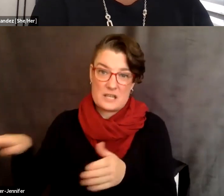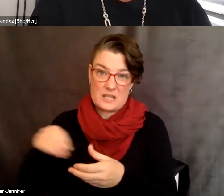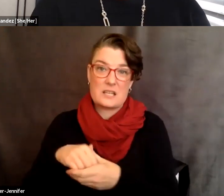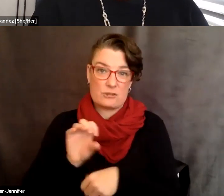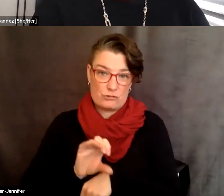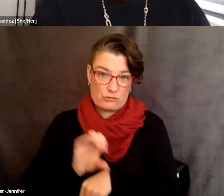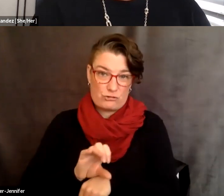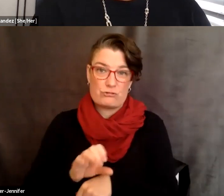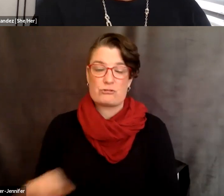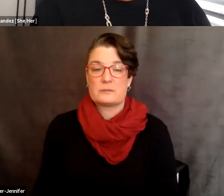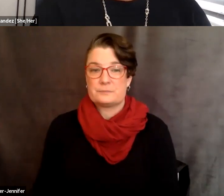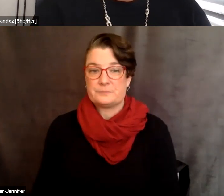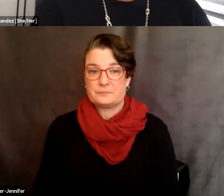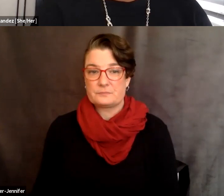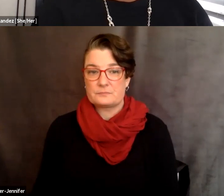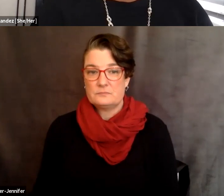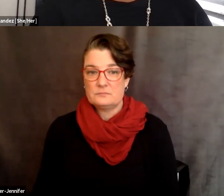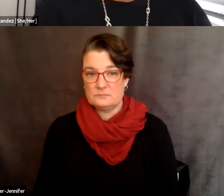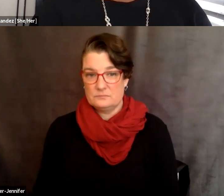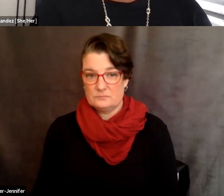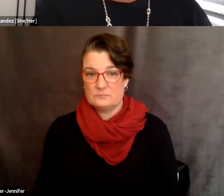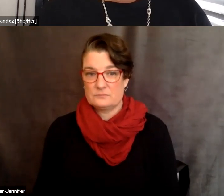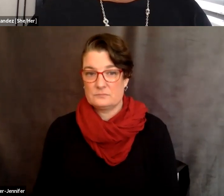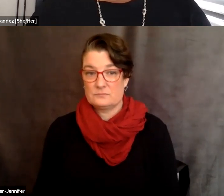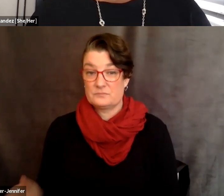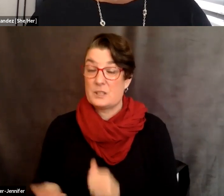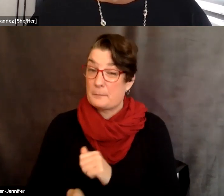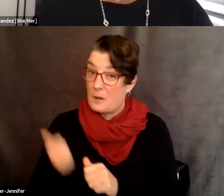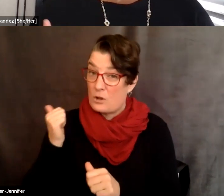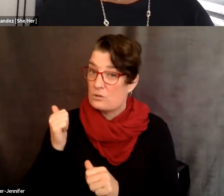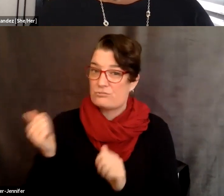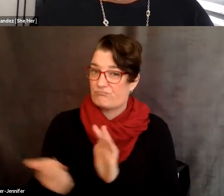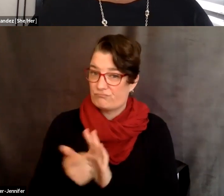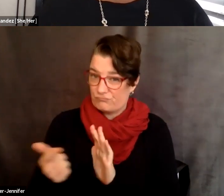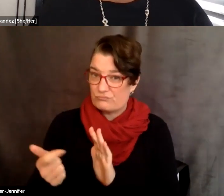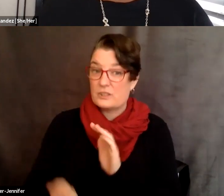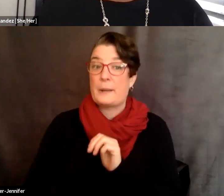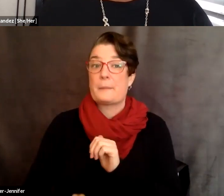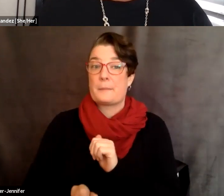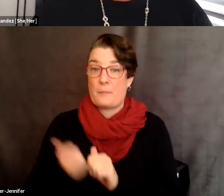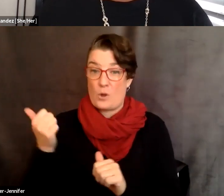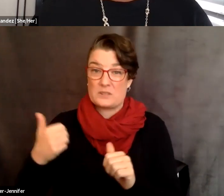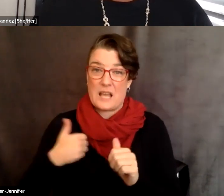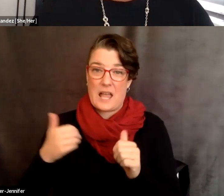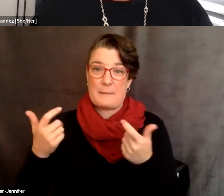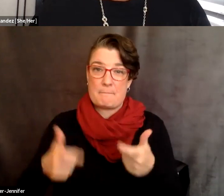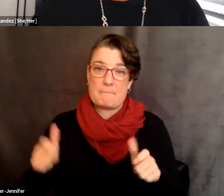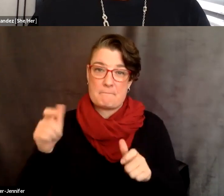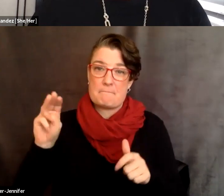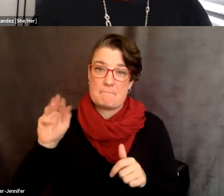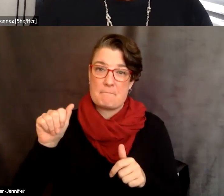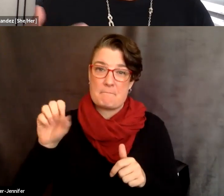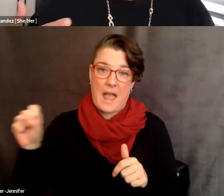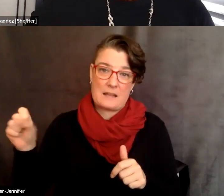the church, um, burial grounds. Most did not, and most had mass grave sites. So, um,